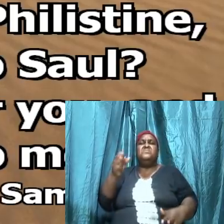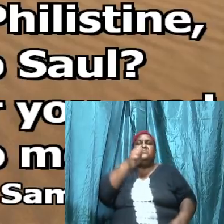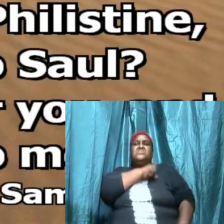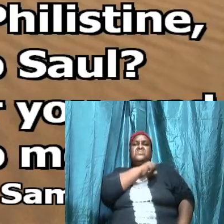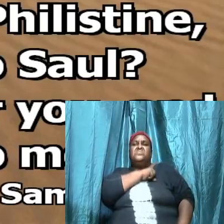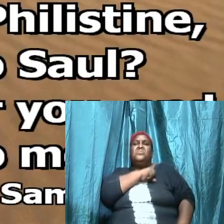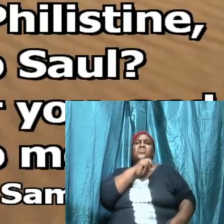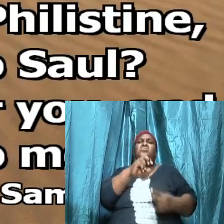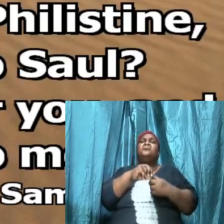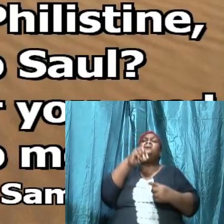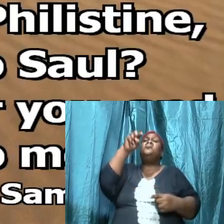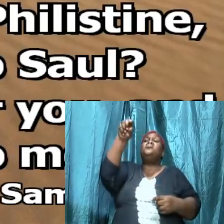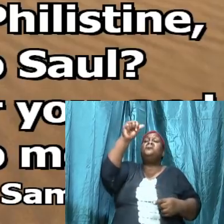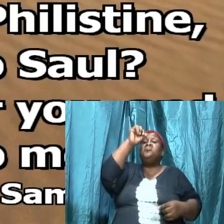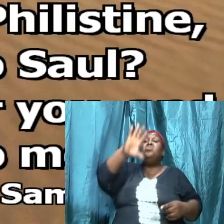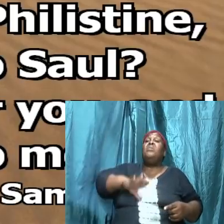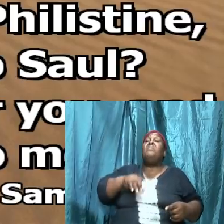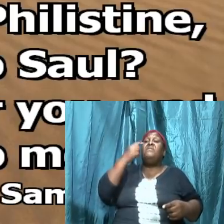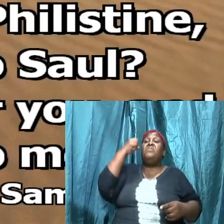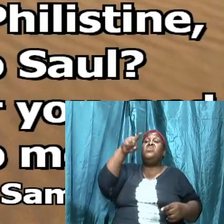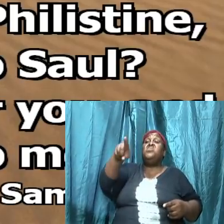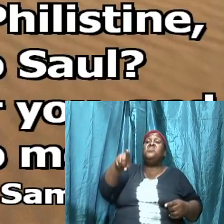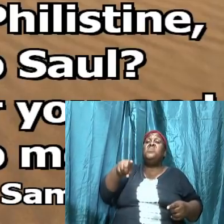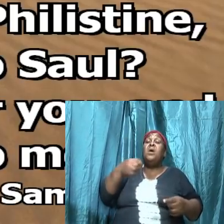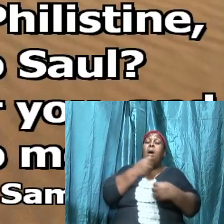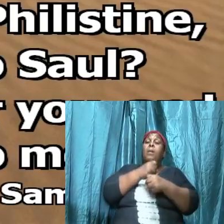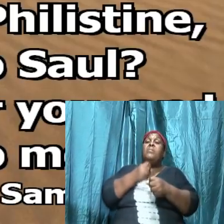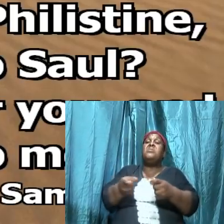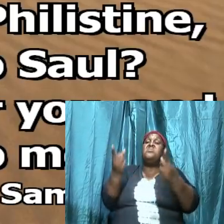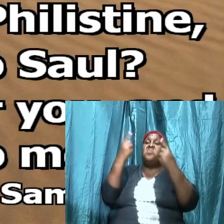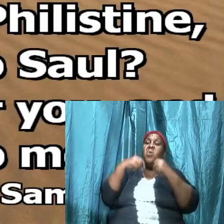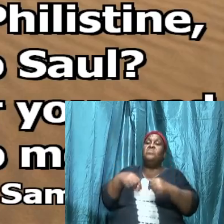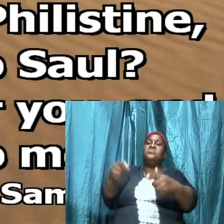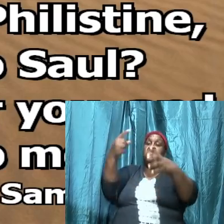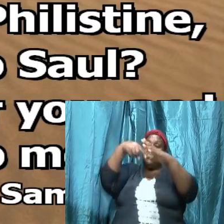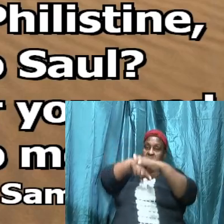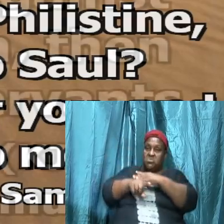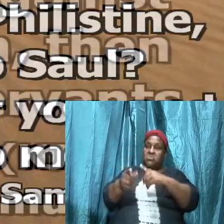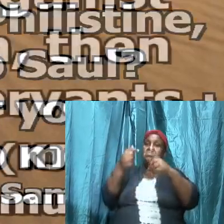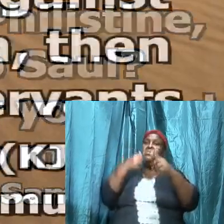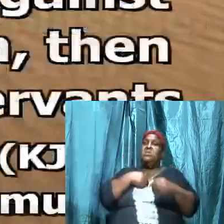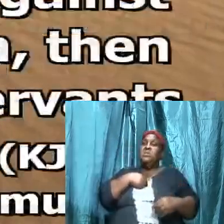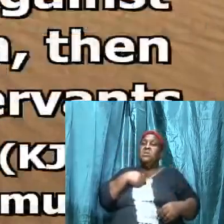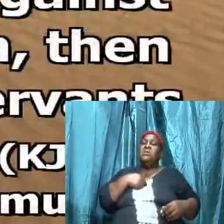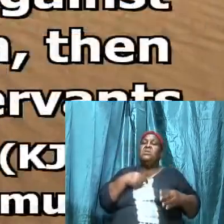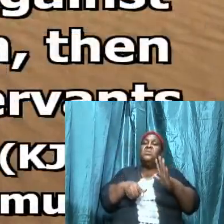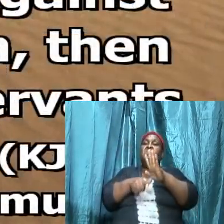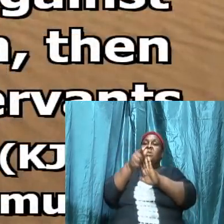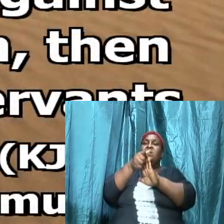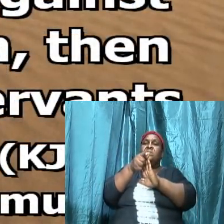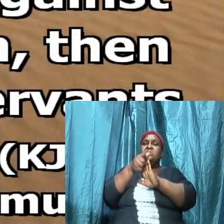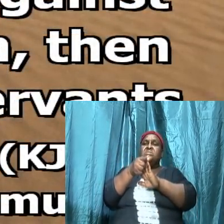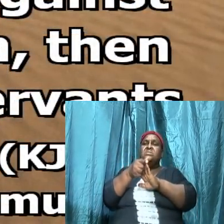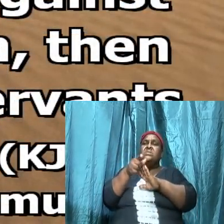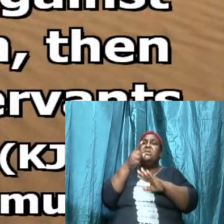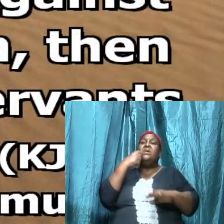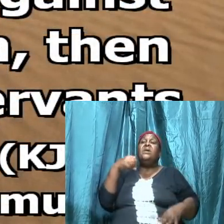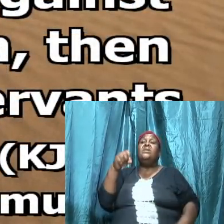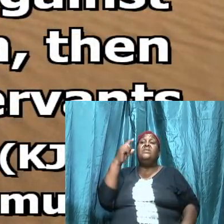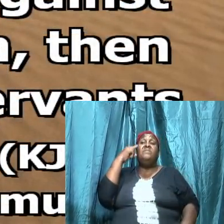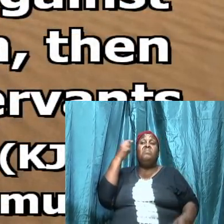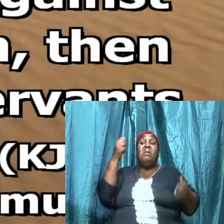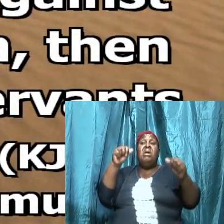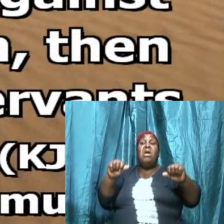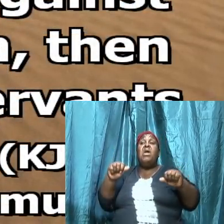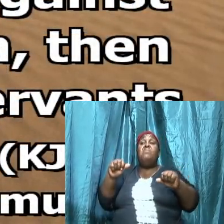choose man for you and let him come down to me follow me since and if